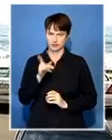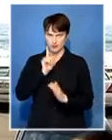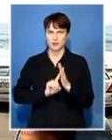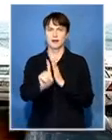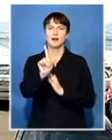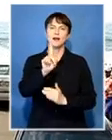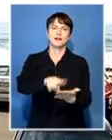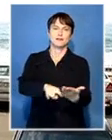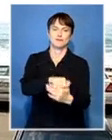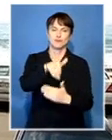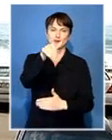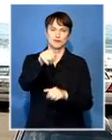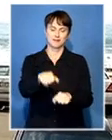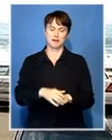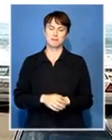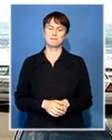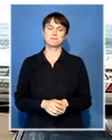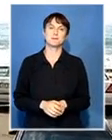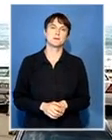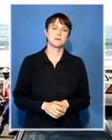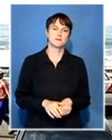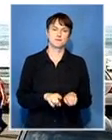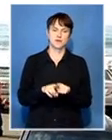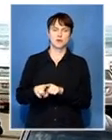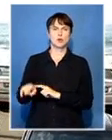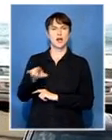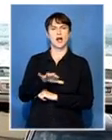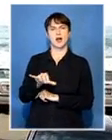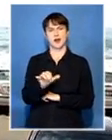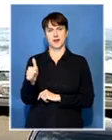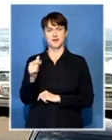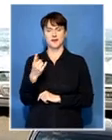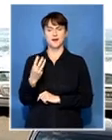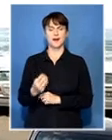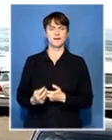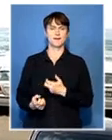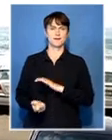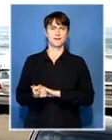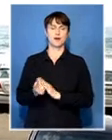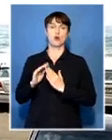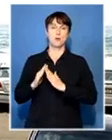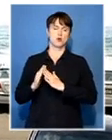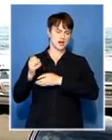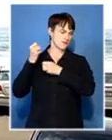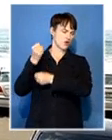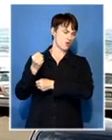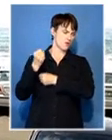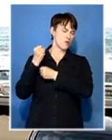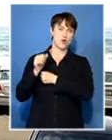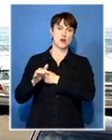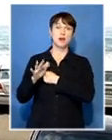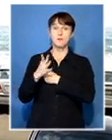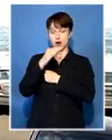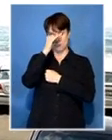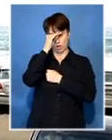we had such a challenge also in englobo where there was some community protests but with the intervention of